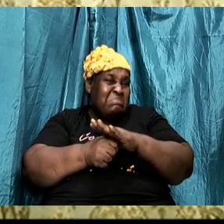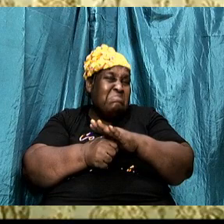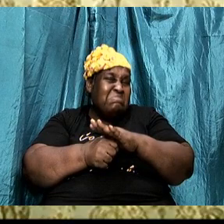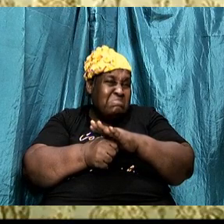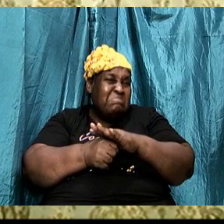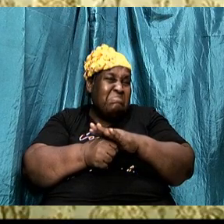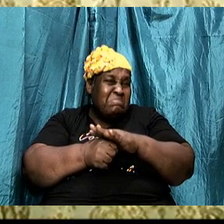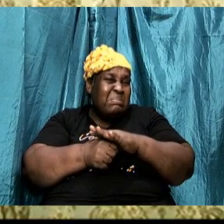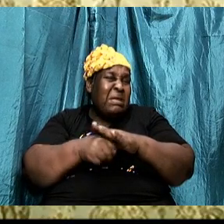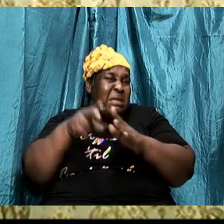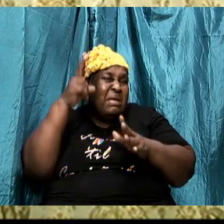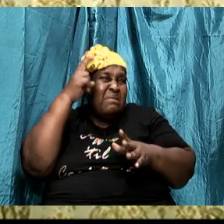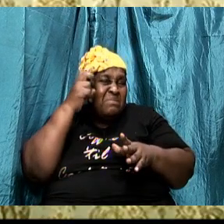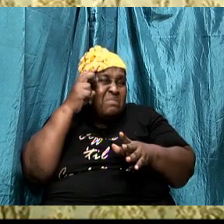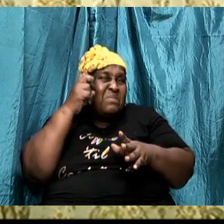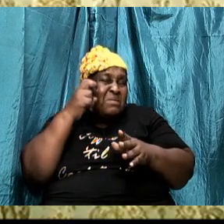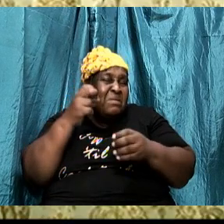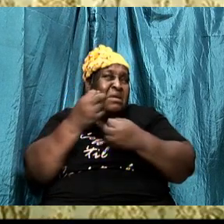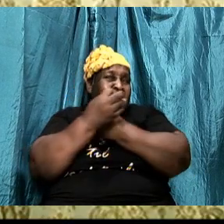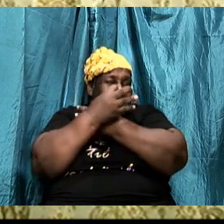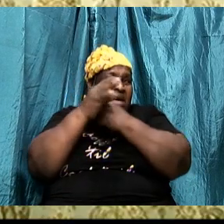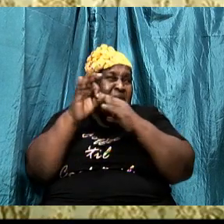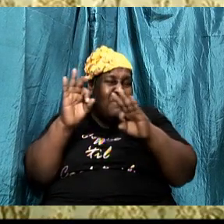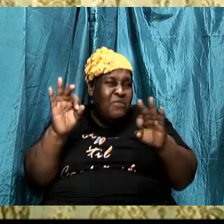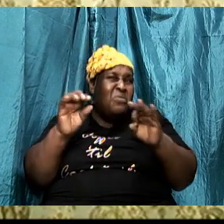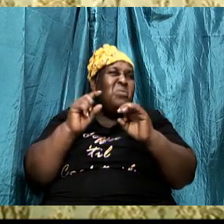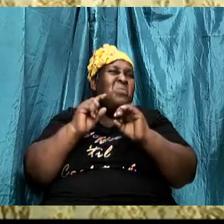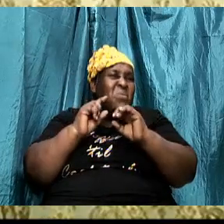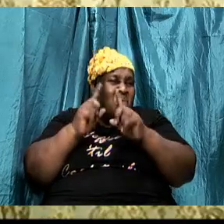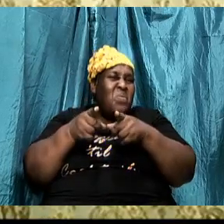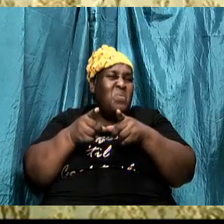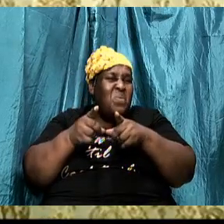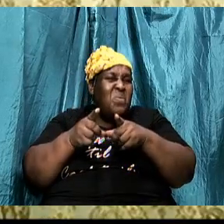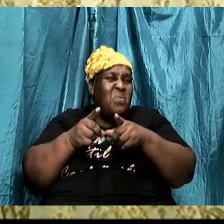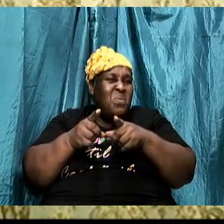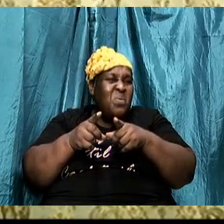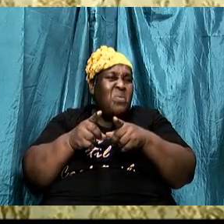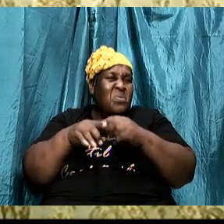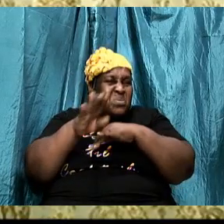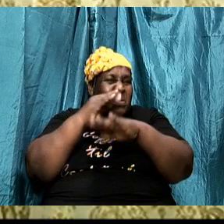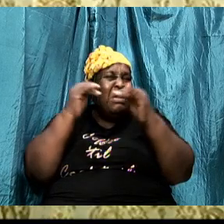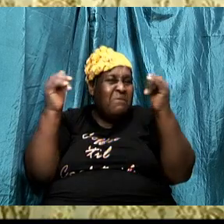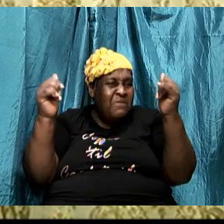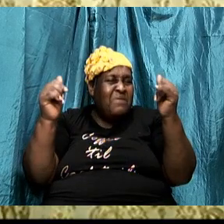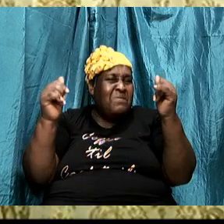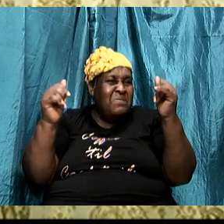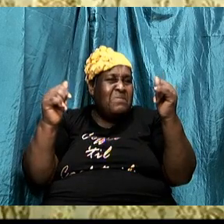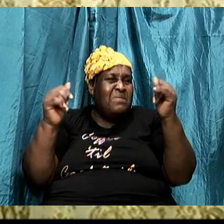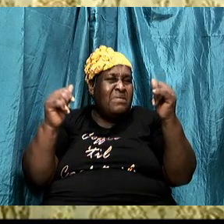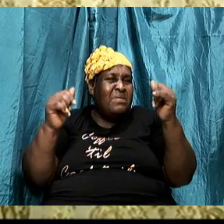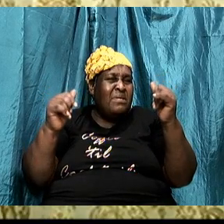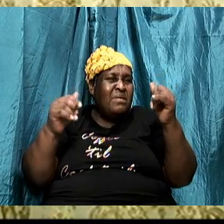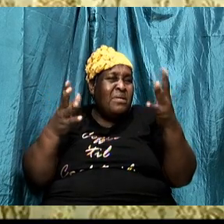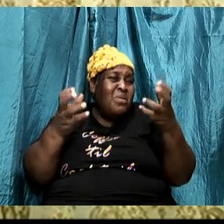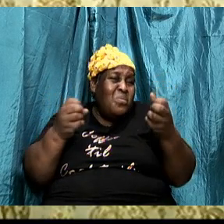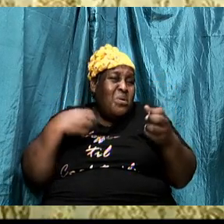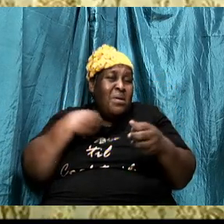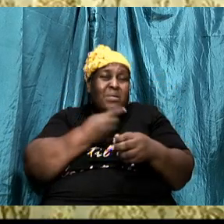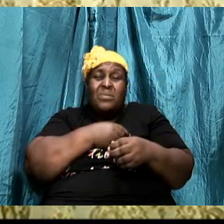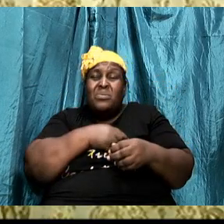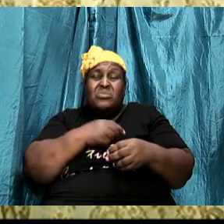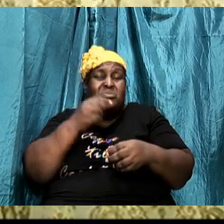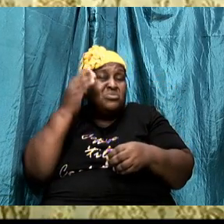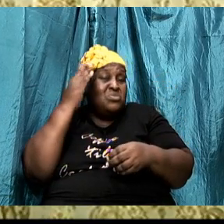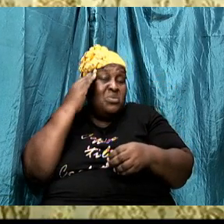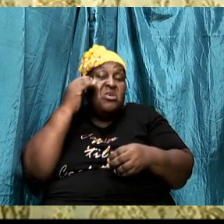adversary is going to give us a free pass so that we can get to heaven like that. I want us to know, brethren, that it is not